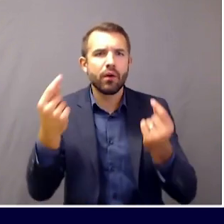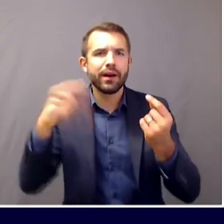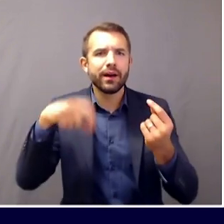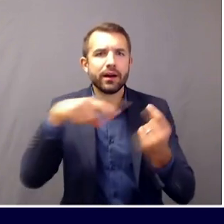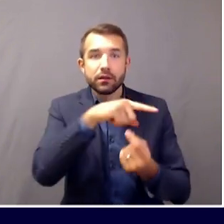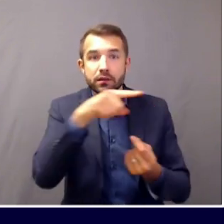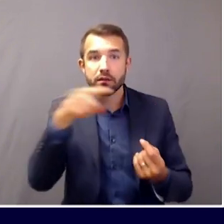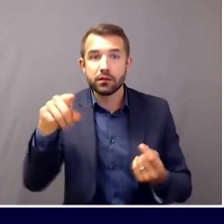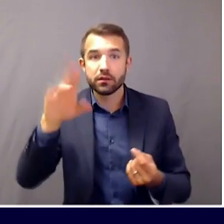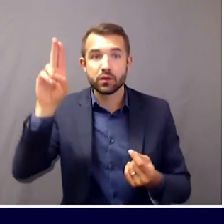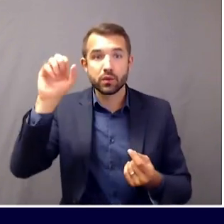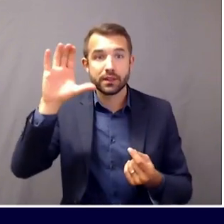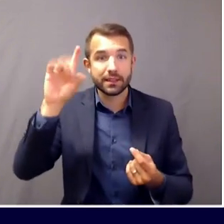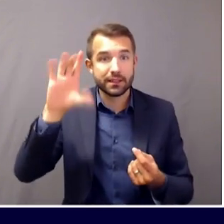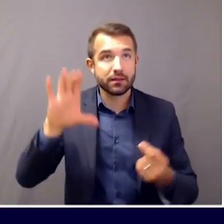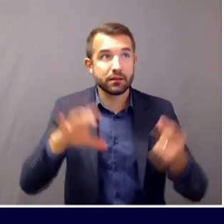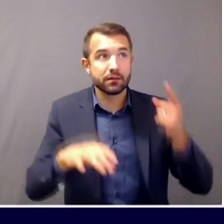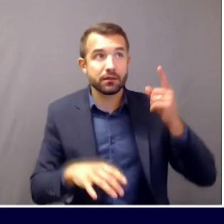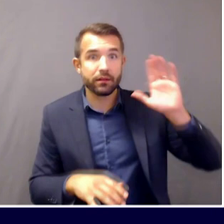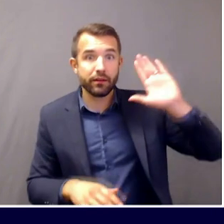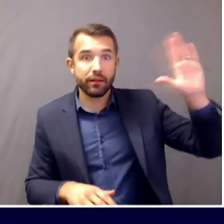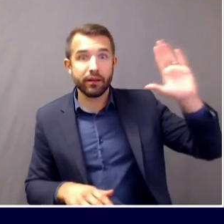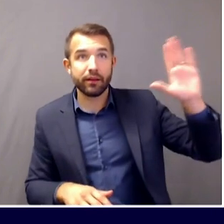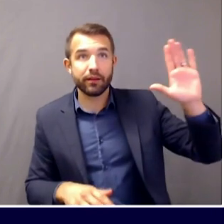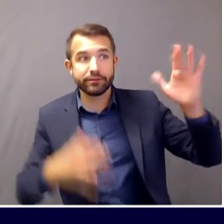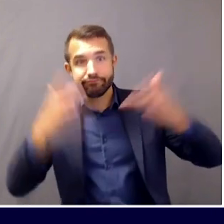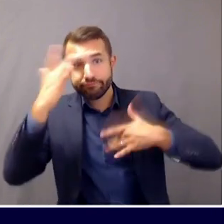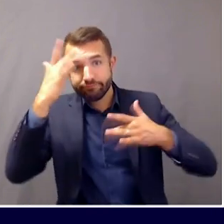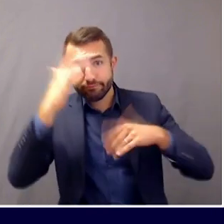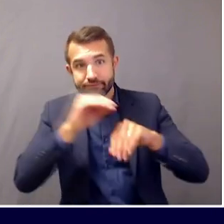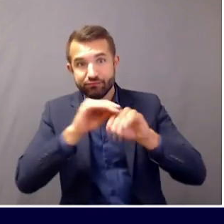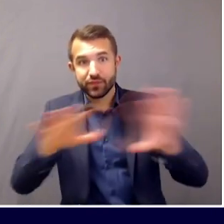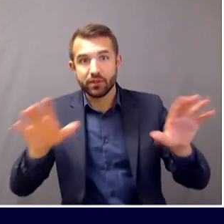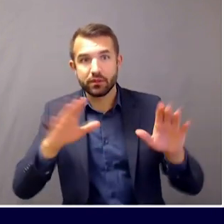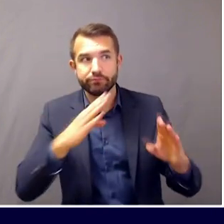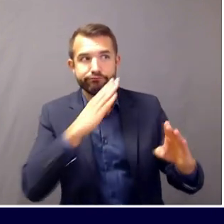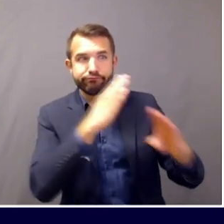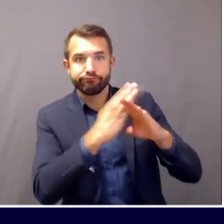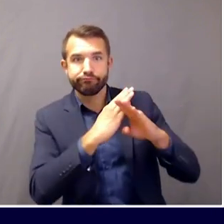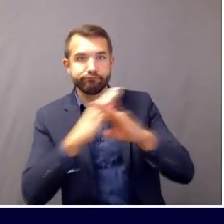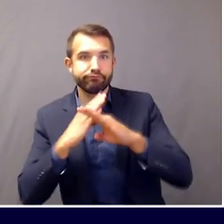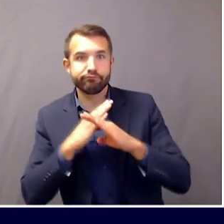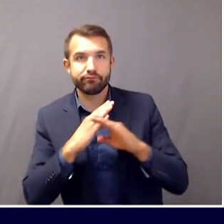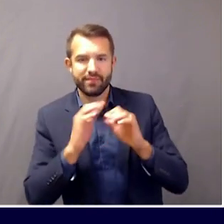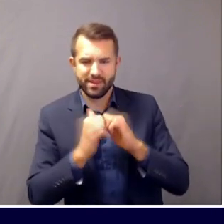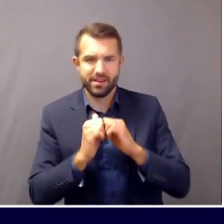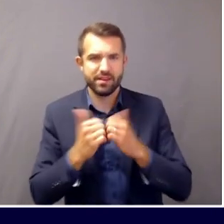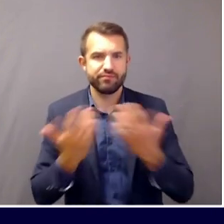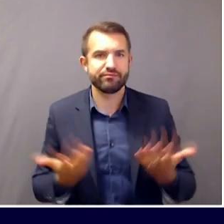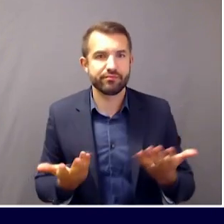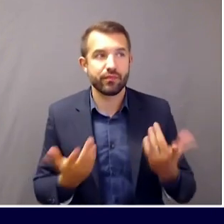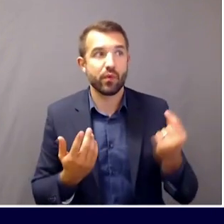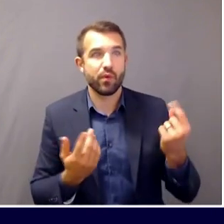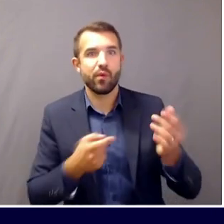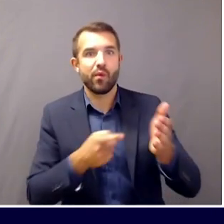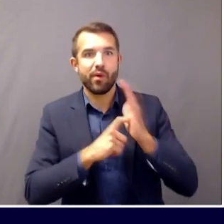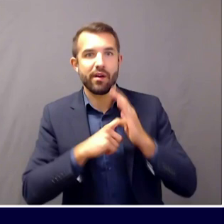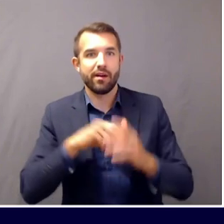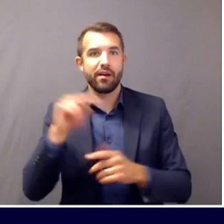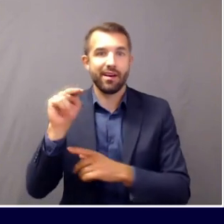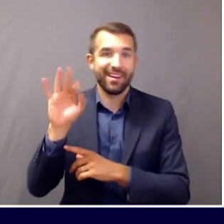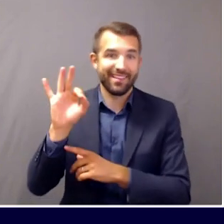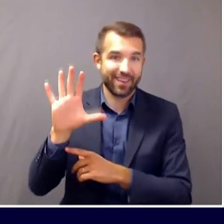infection control practice guidelines. That led us very early on to focus on things like N95 respirators,